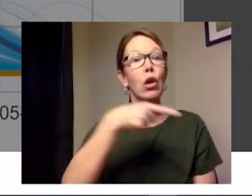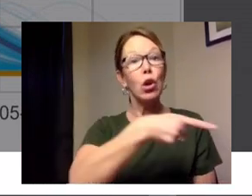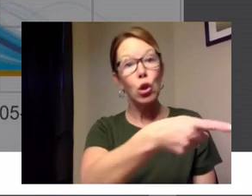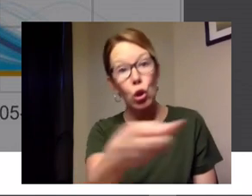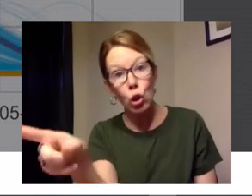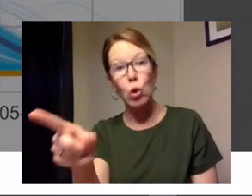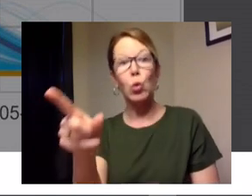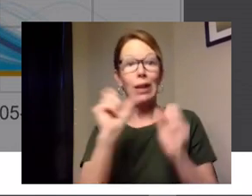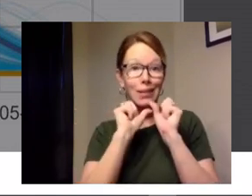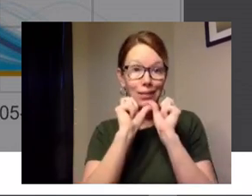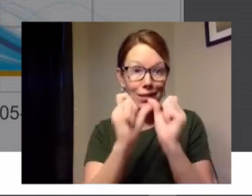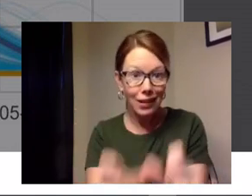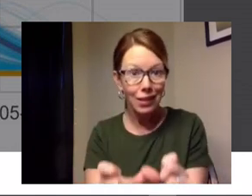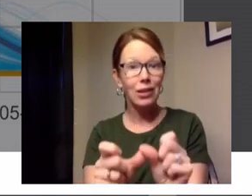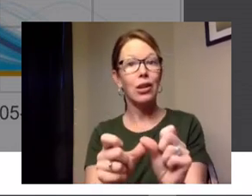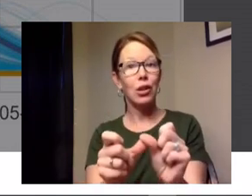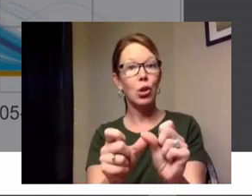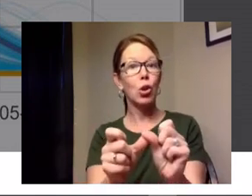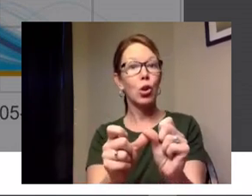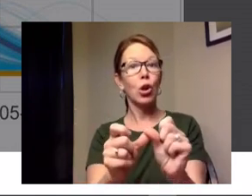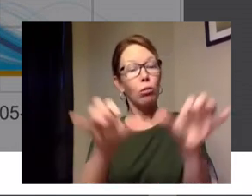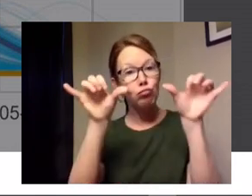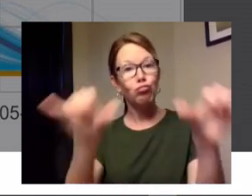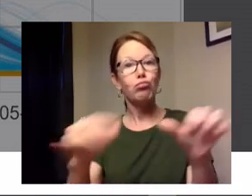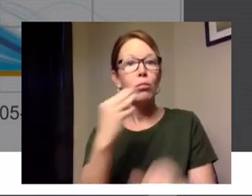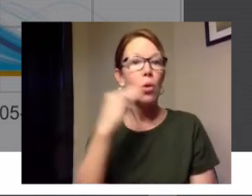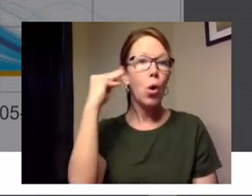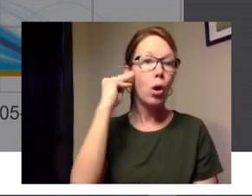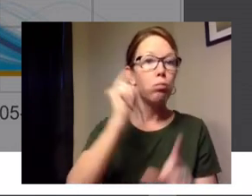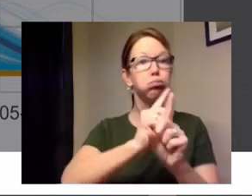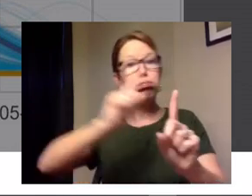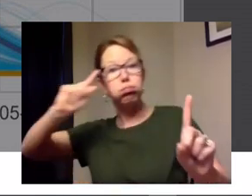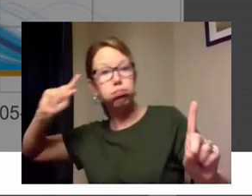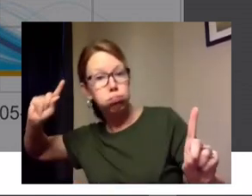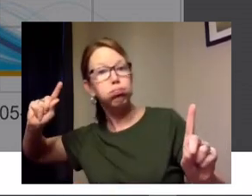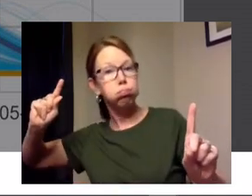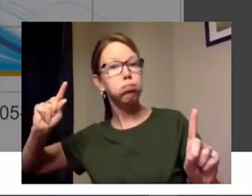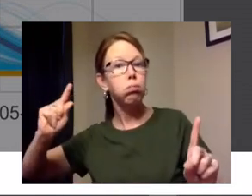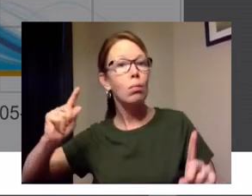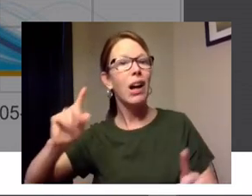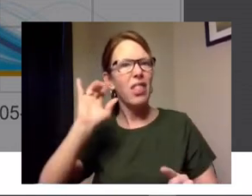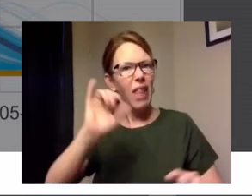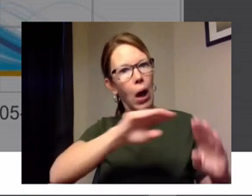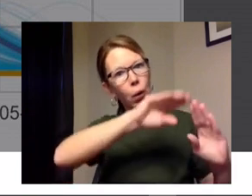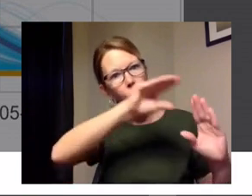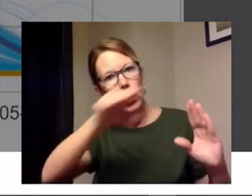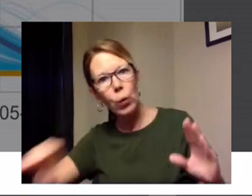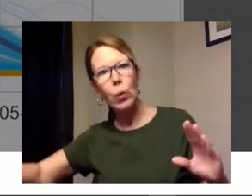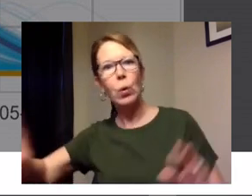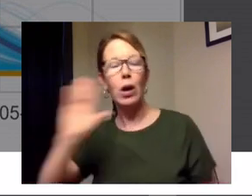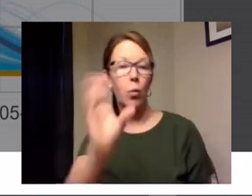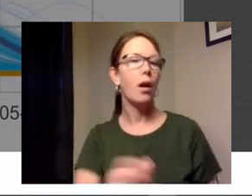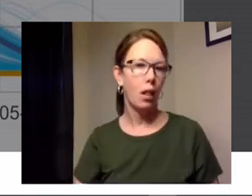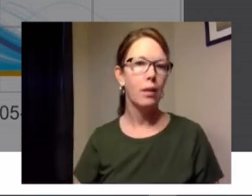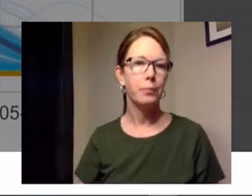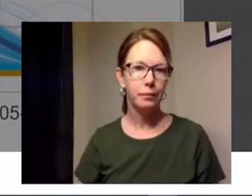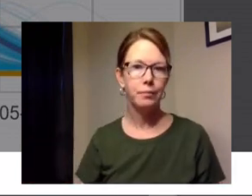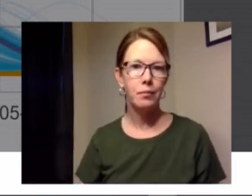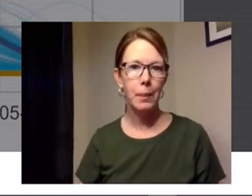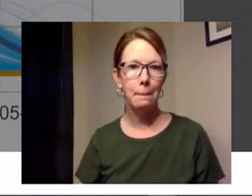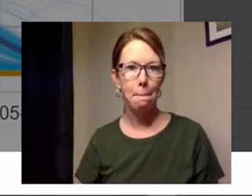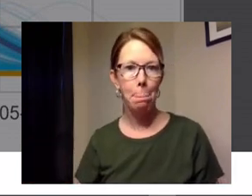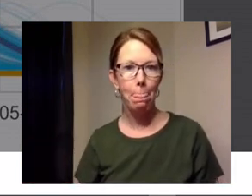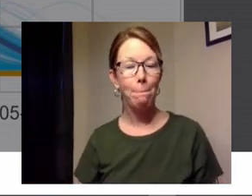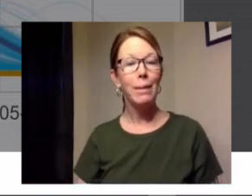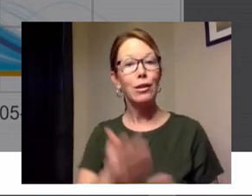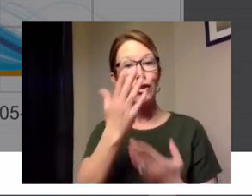already taken as individuals and that we have taken as a state in order to flatten the curve so the